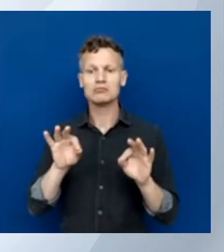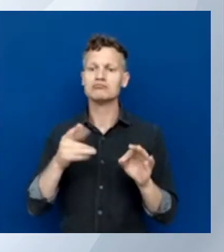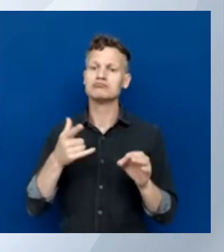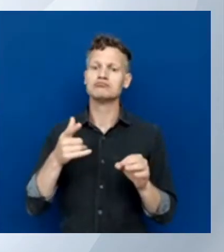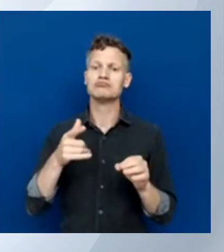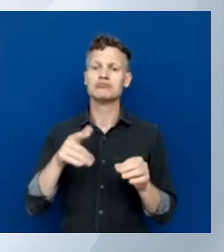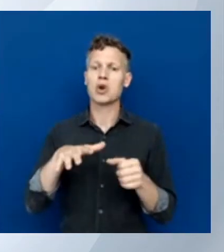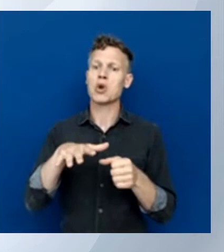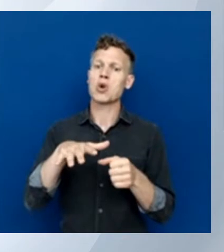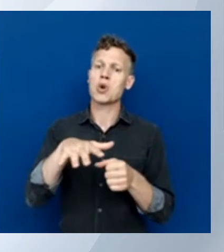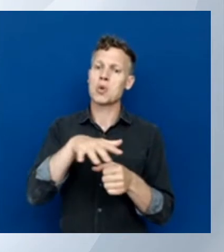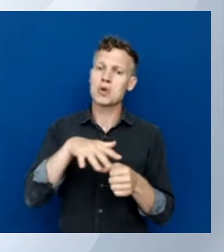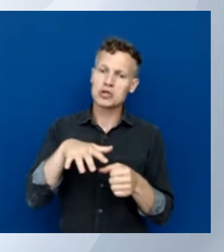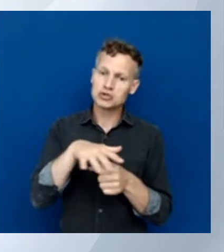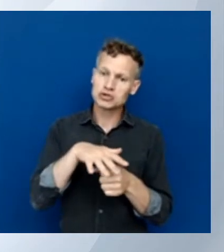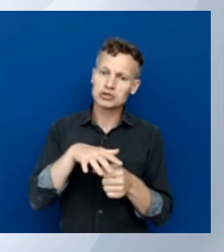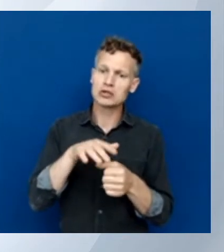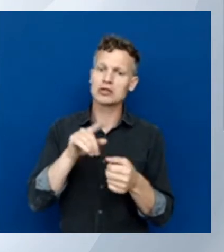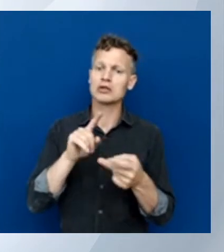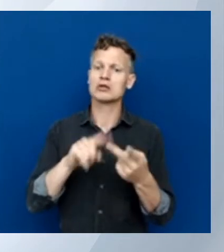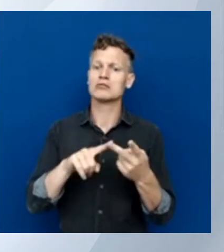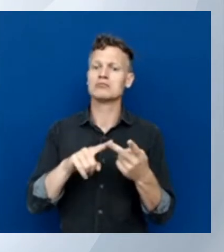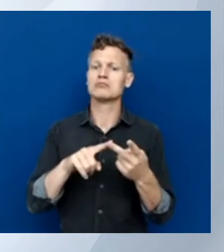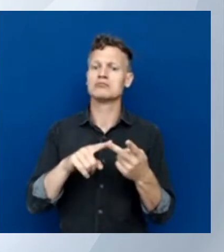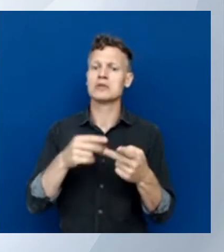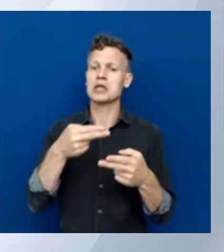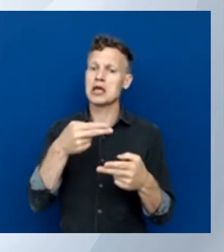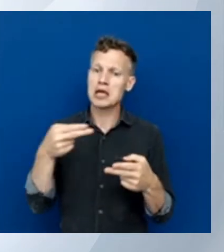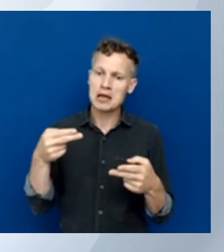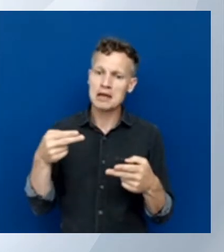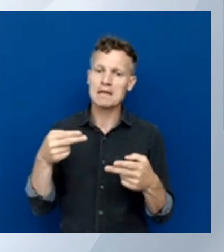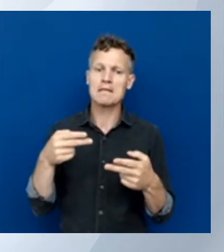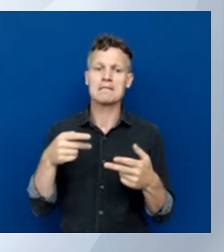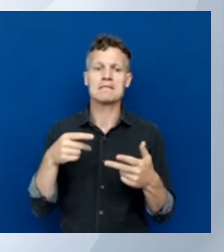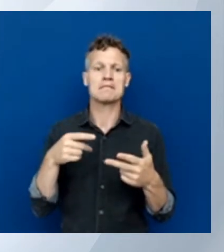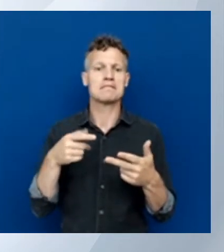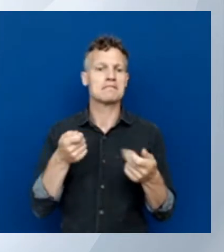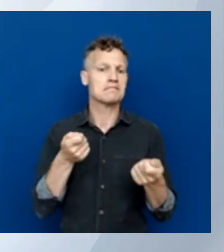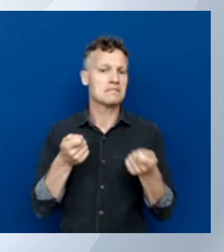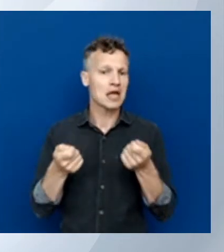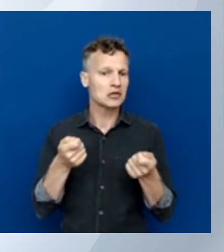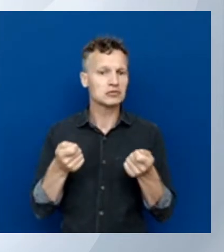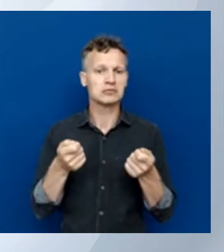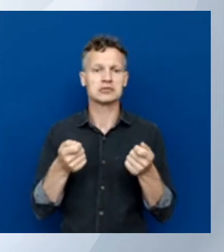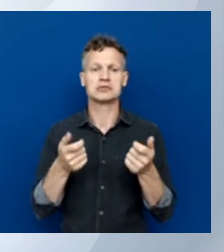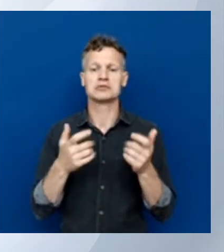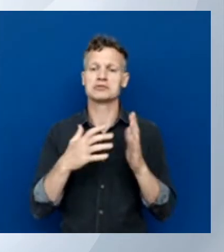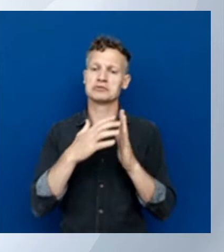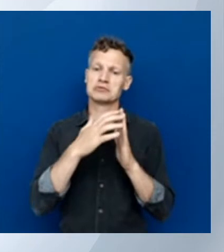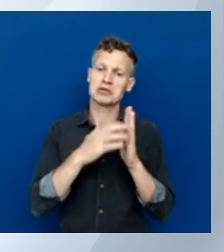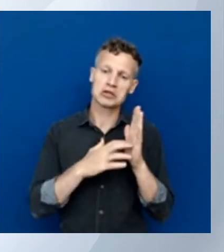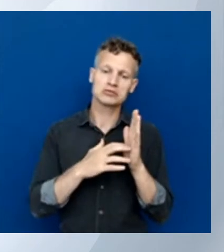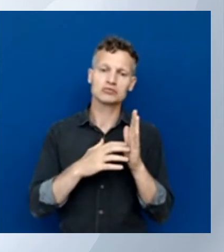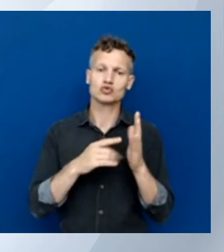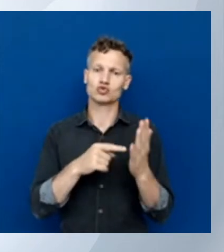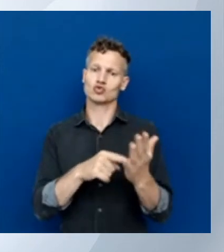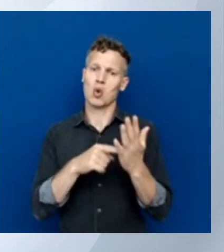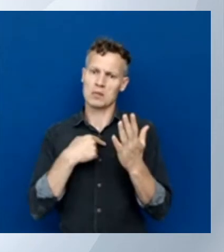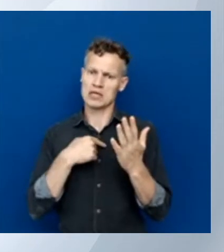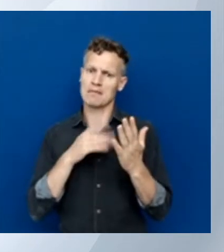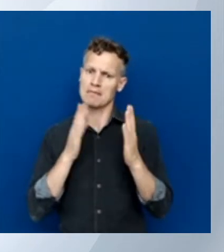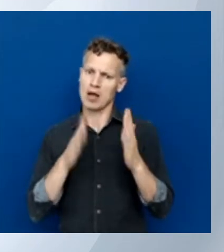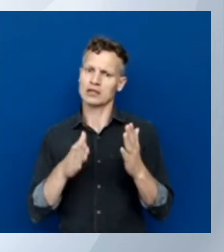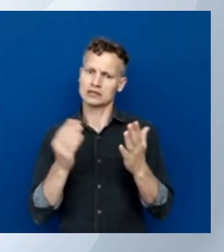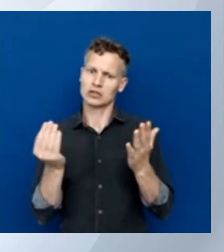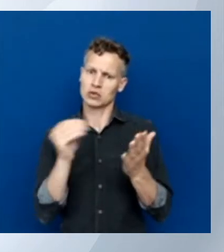and tags. And it even tells me which are required. But it does something that I like even more. And that is it